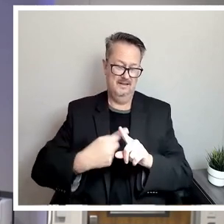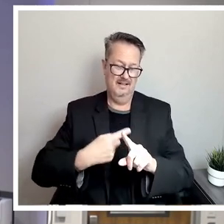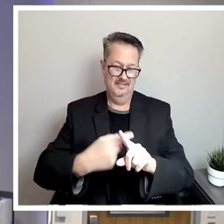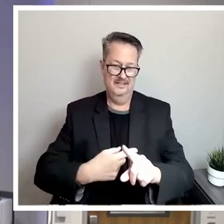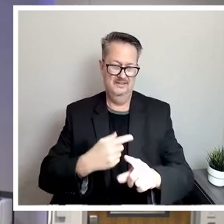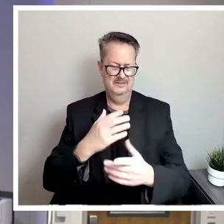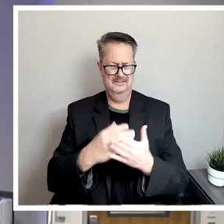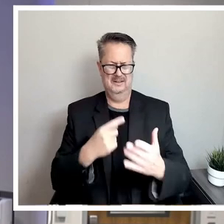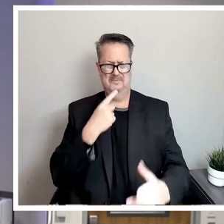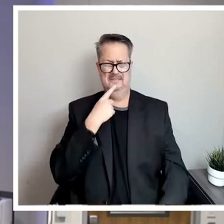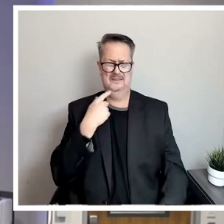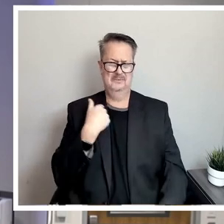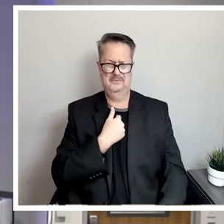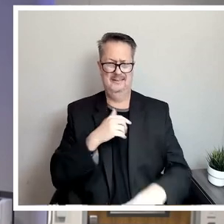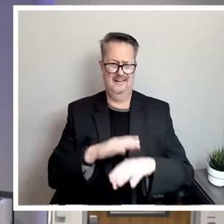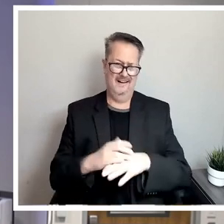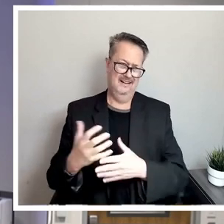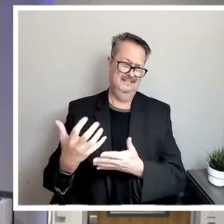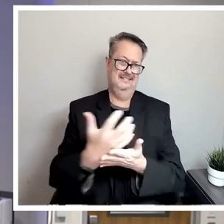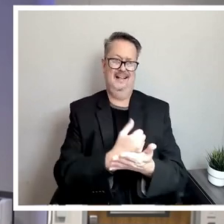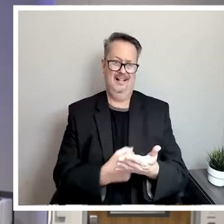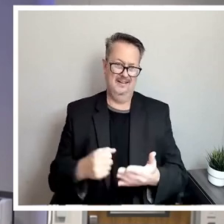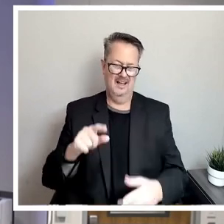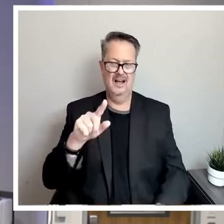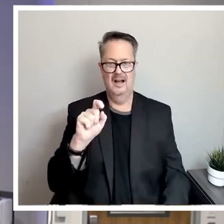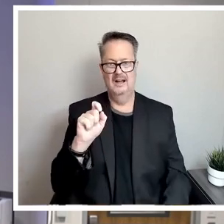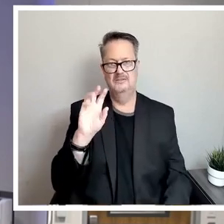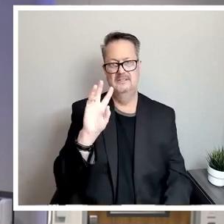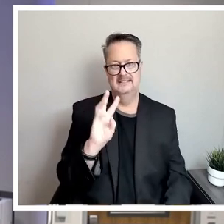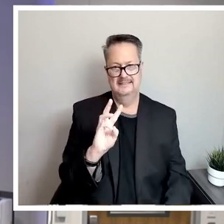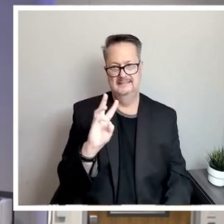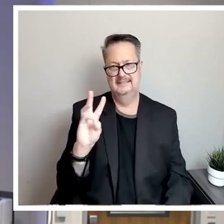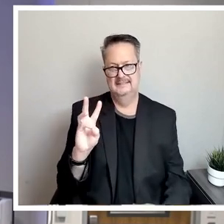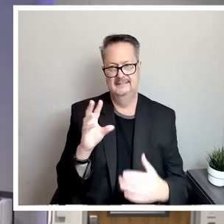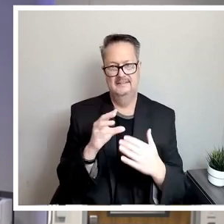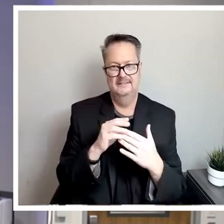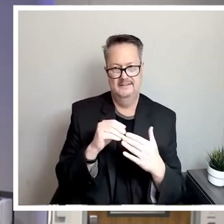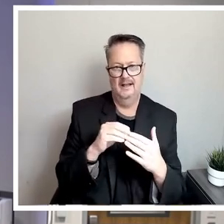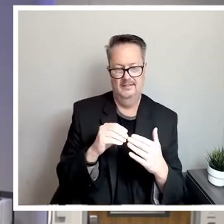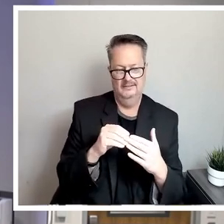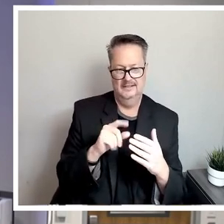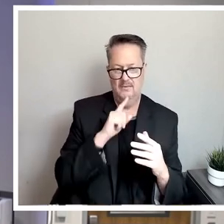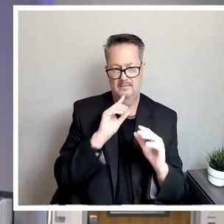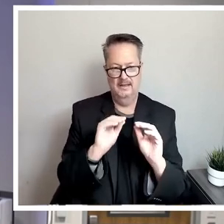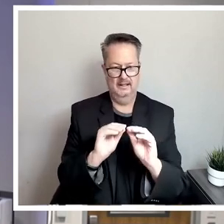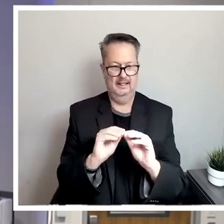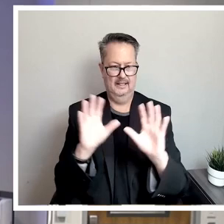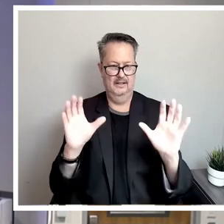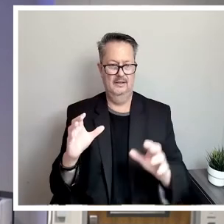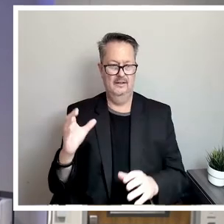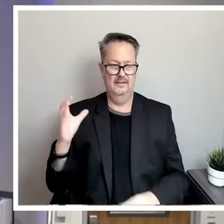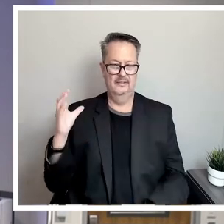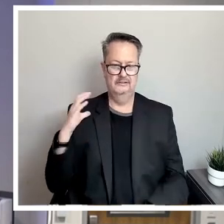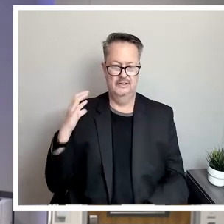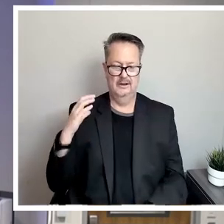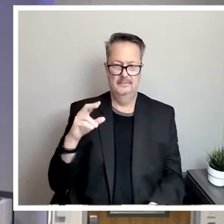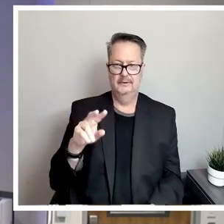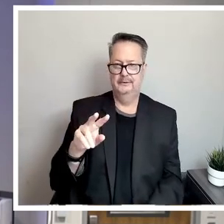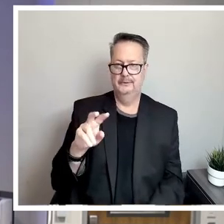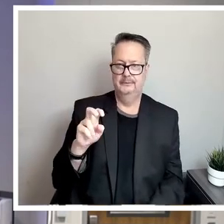somebody say we own salary, yes, $166. I want to make that very clear. The chairman gets like $206